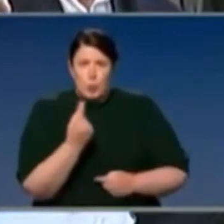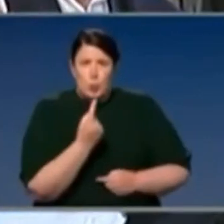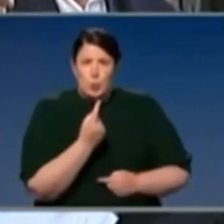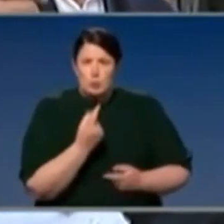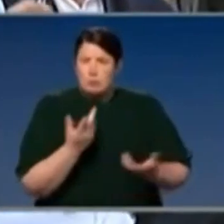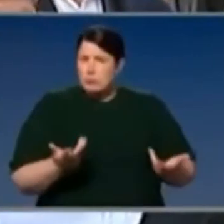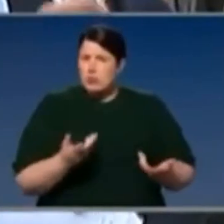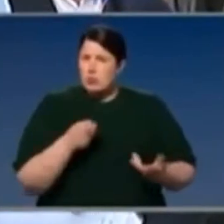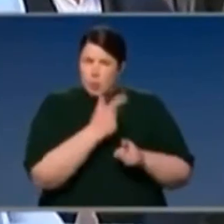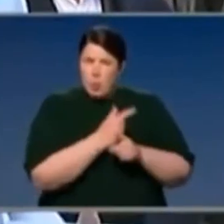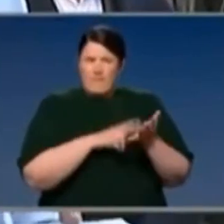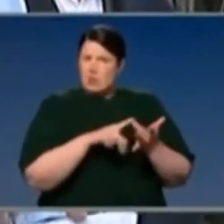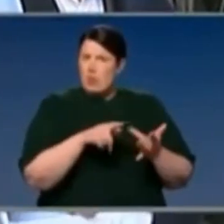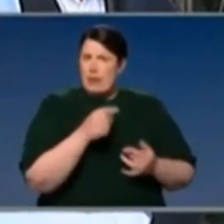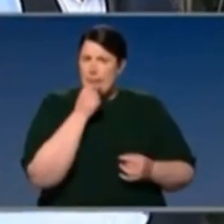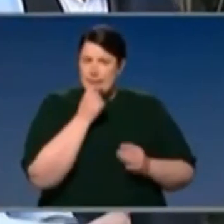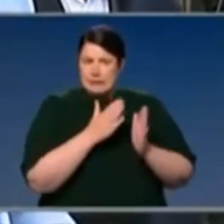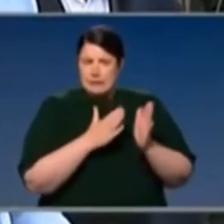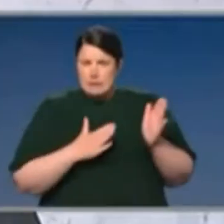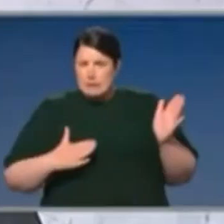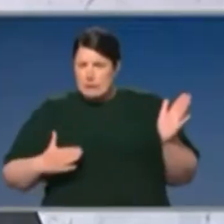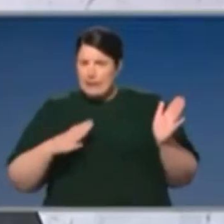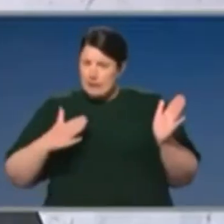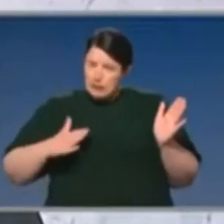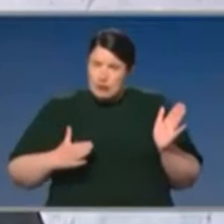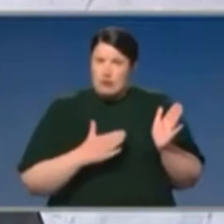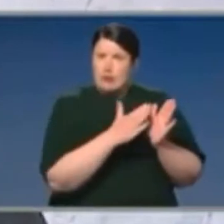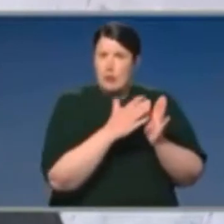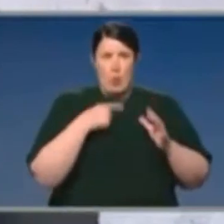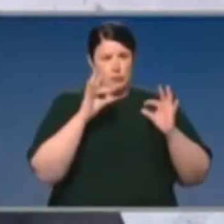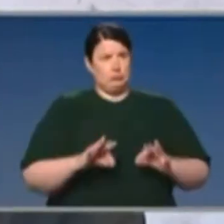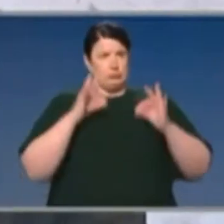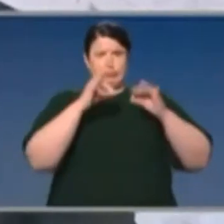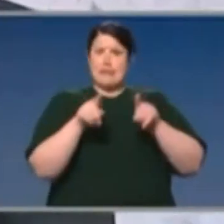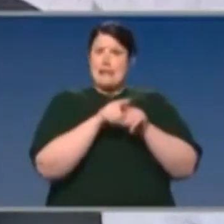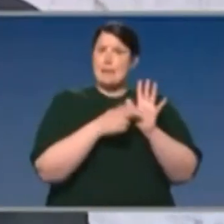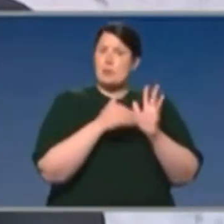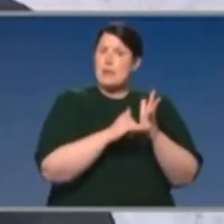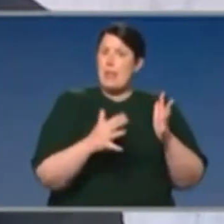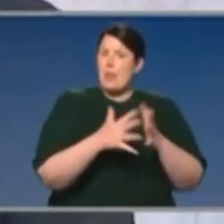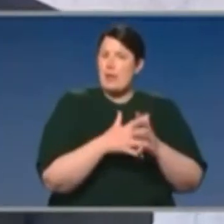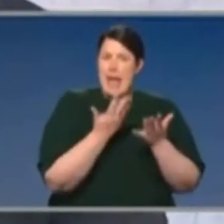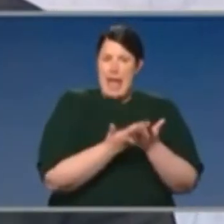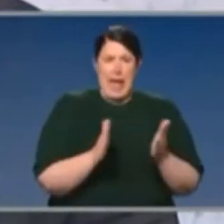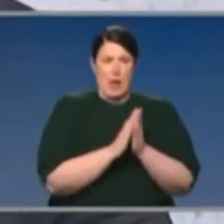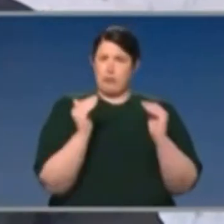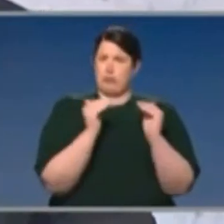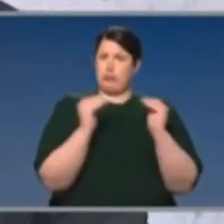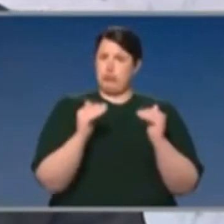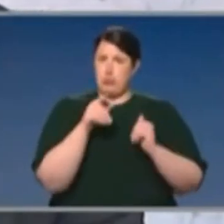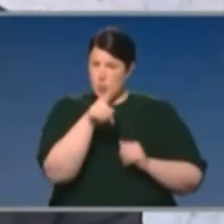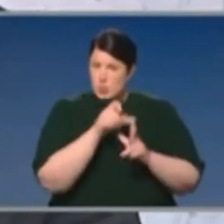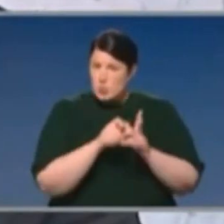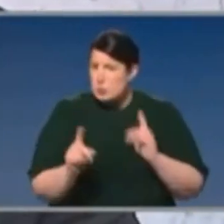Commonwealth do? What are you intending to do to try and bring them up to what you say is the gold standard? Well, Brendan may want to